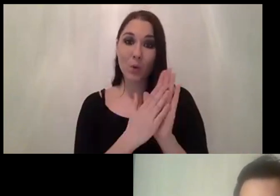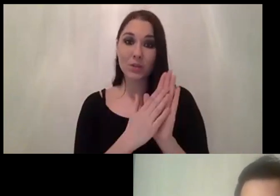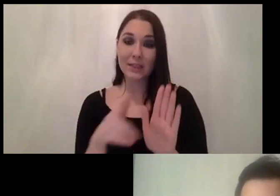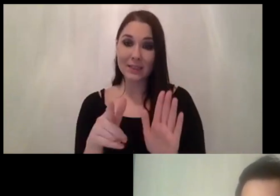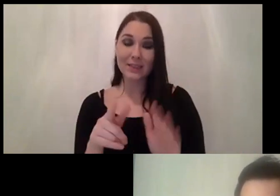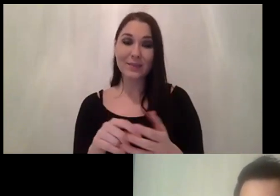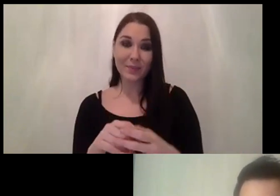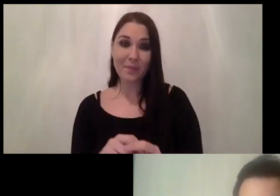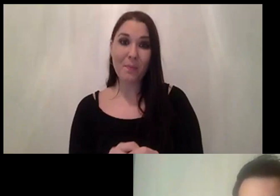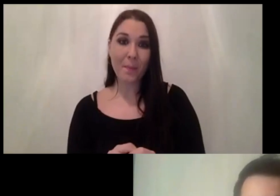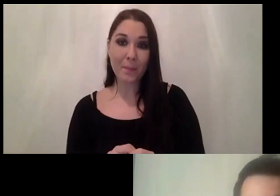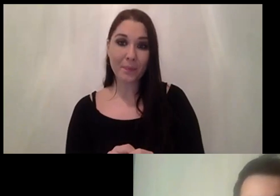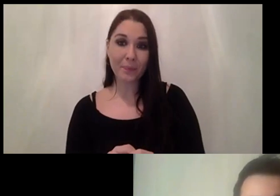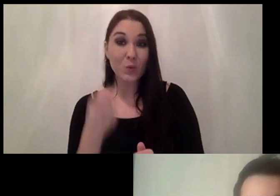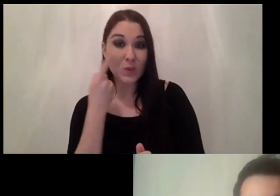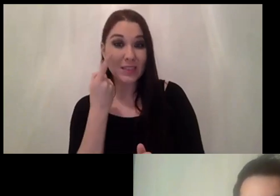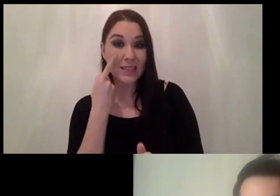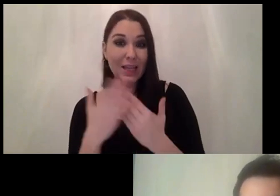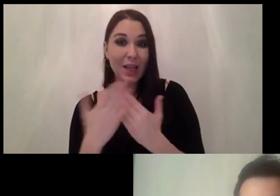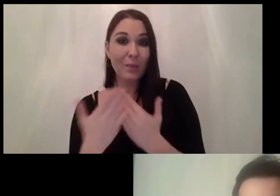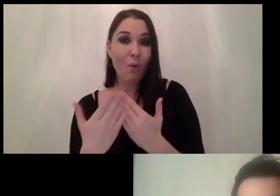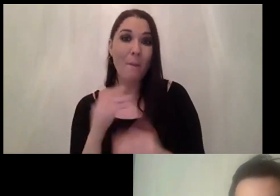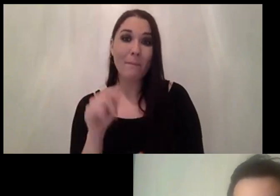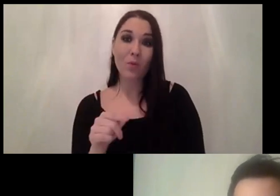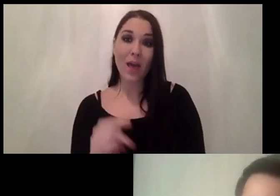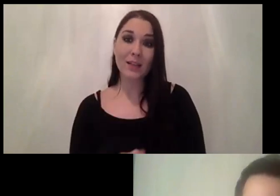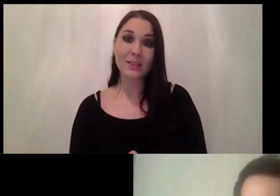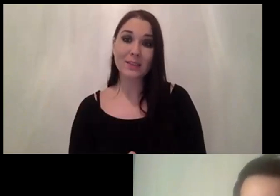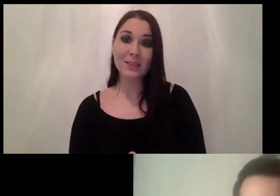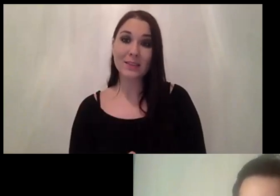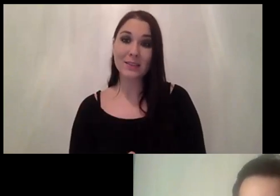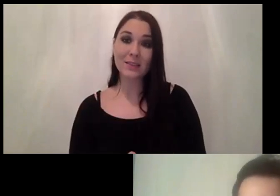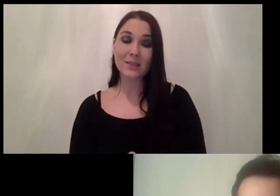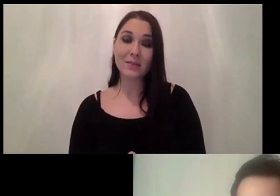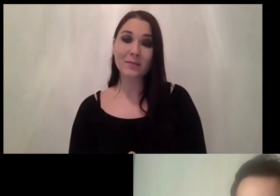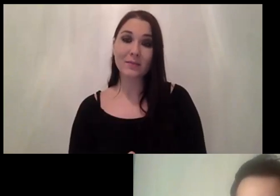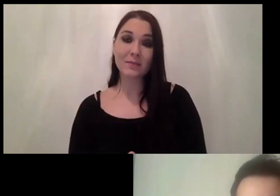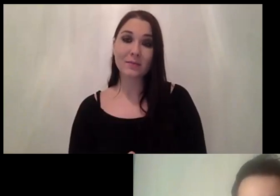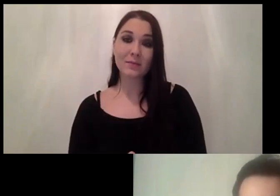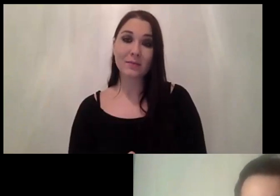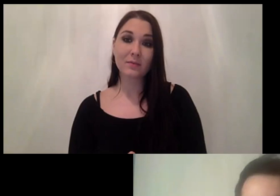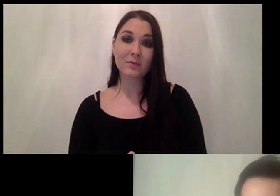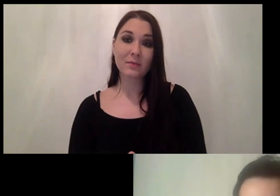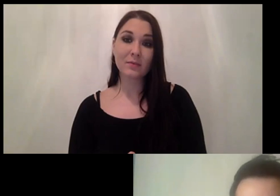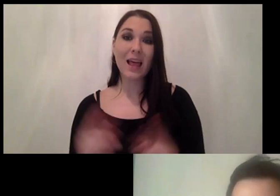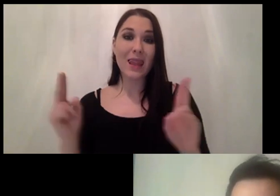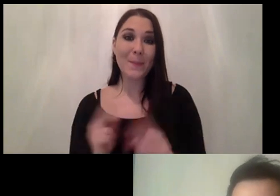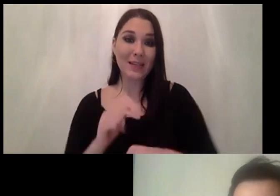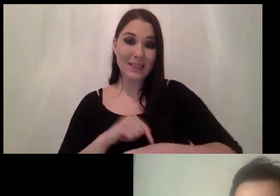uh so you can see more about it because we have just a limited time